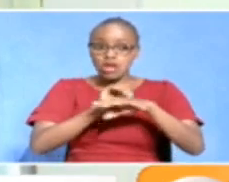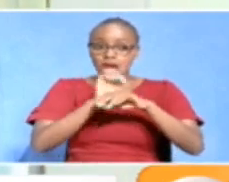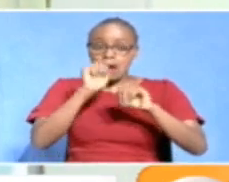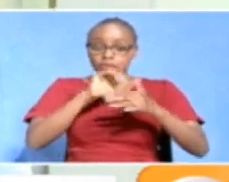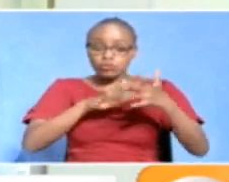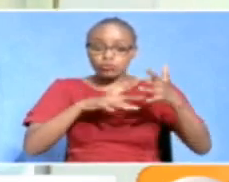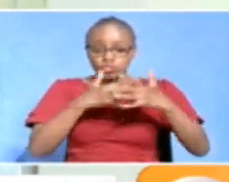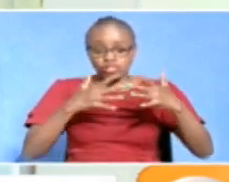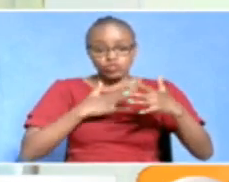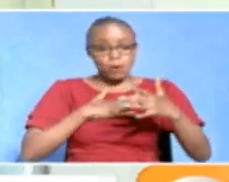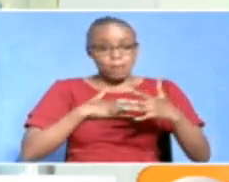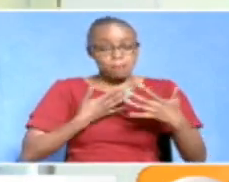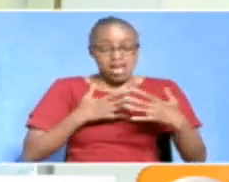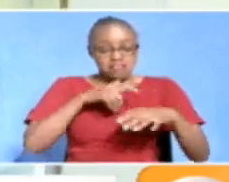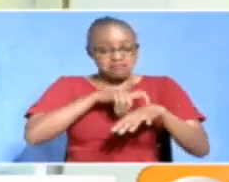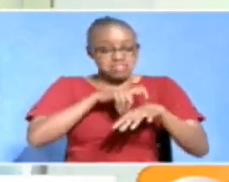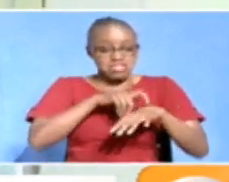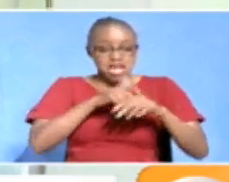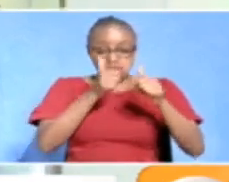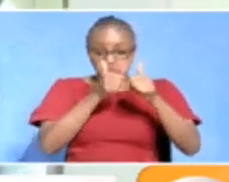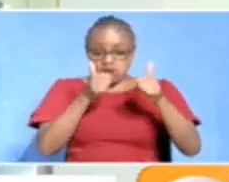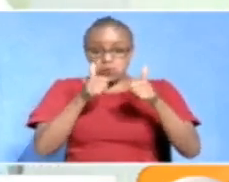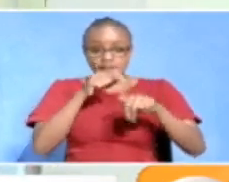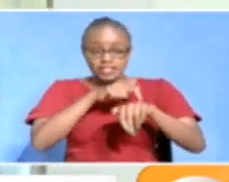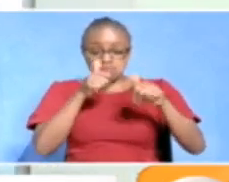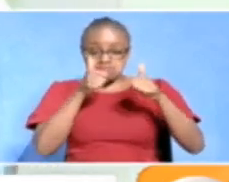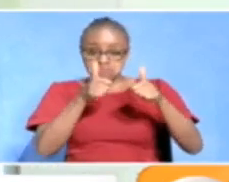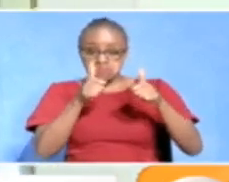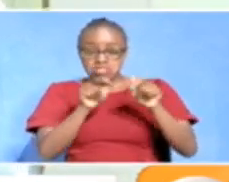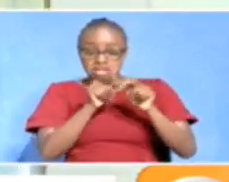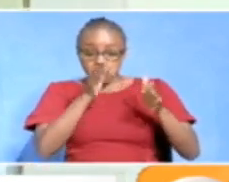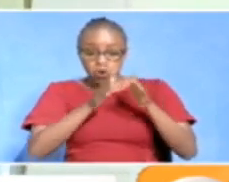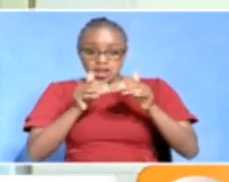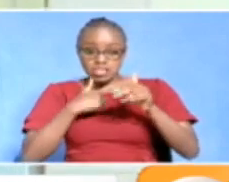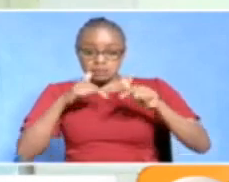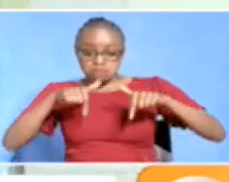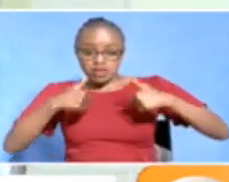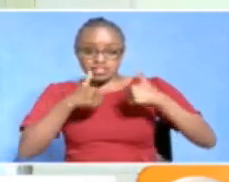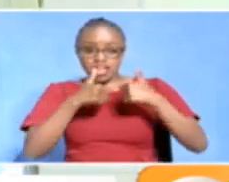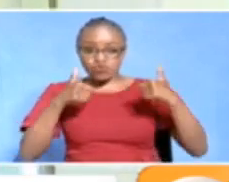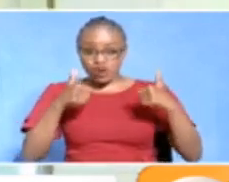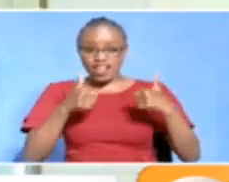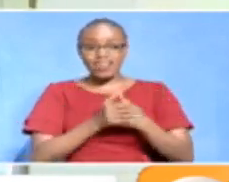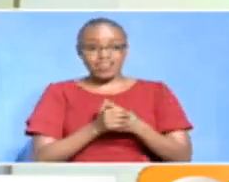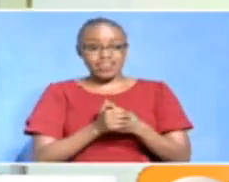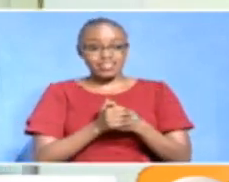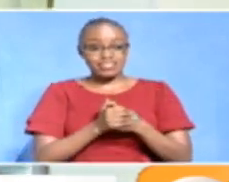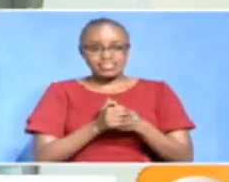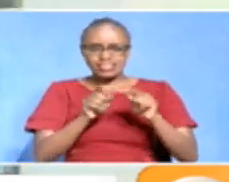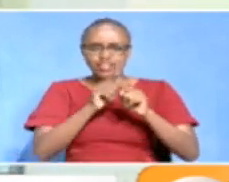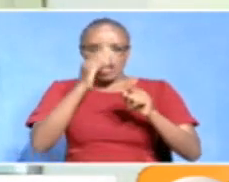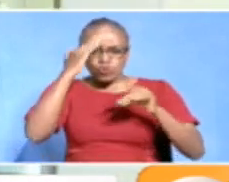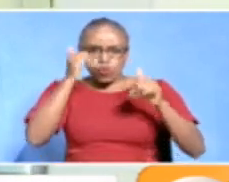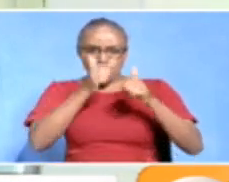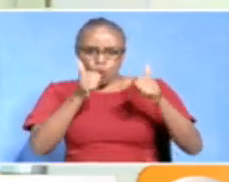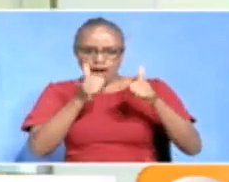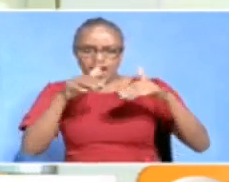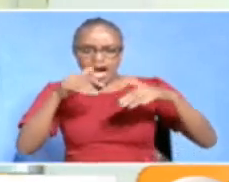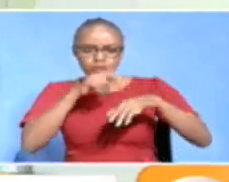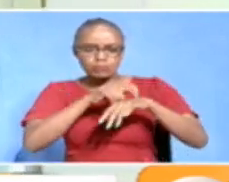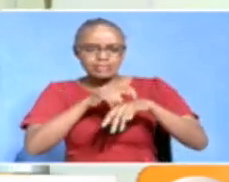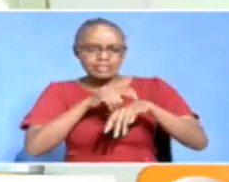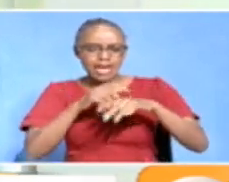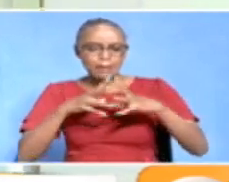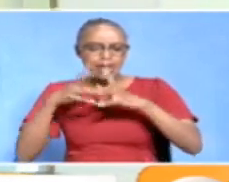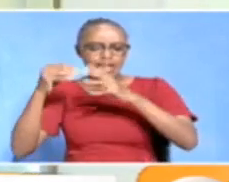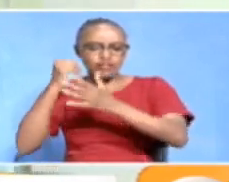schedule my ride on time. I can organize myself and know exactly what time I'm leaving the